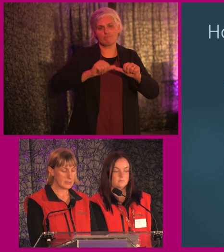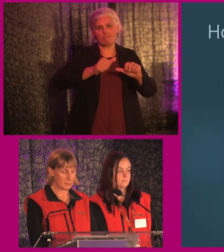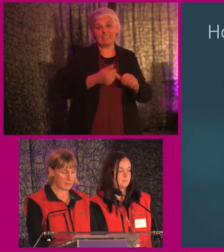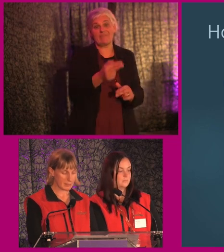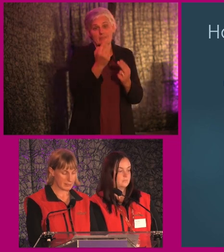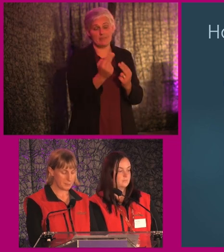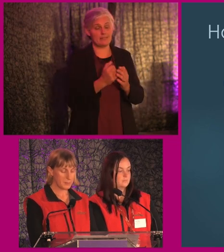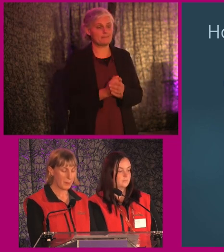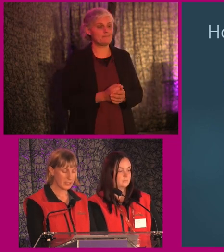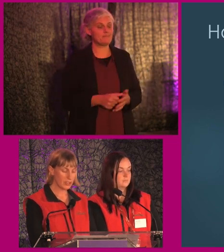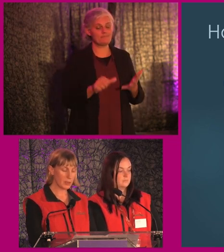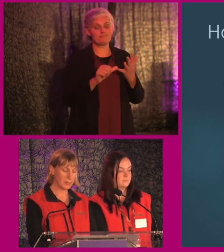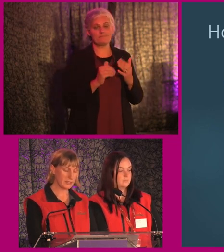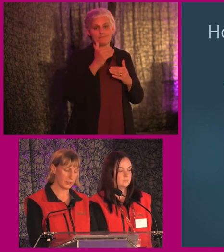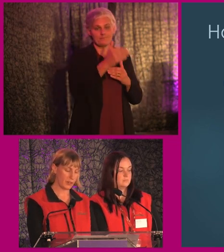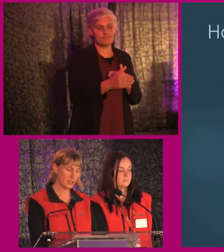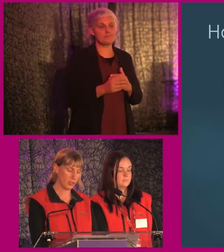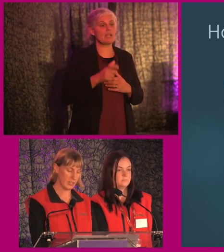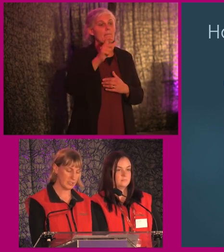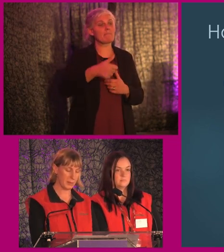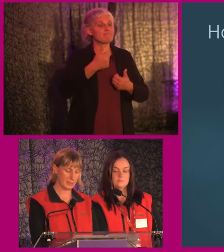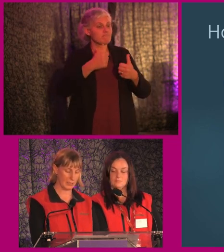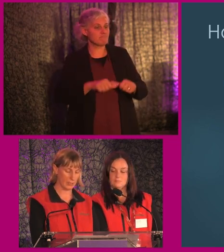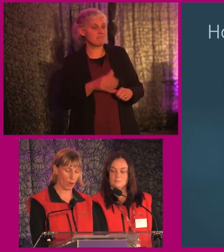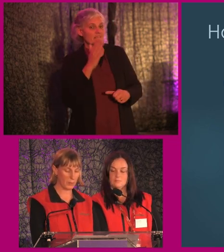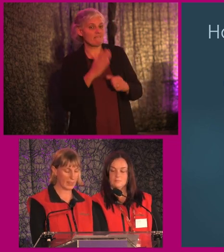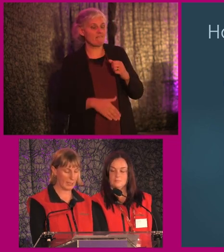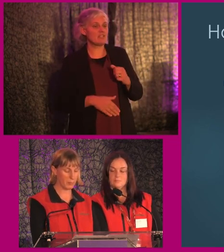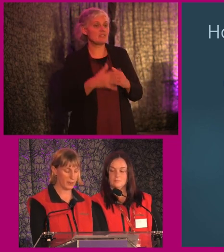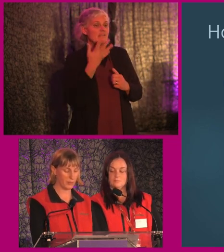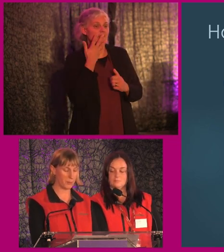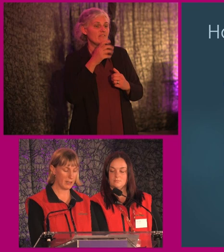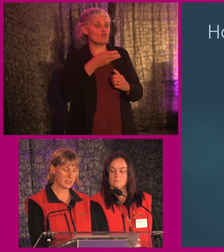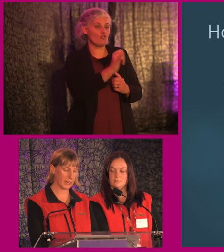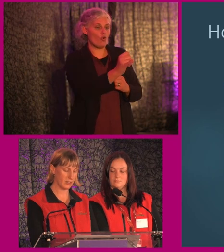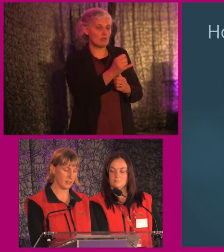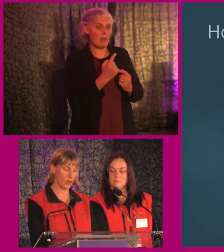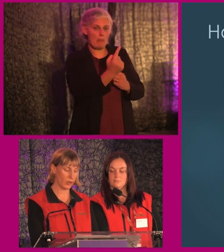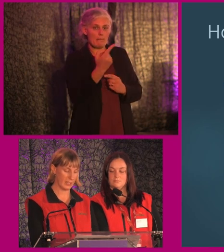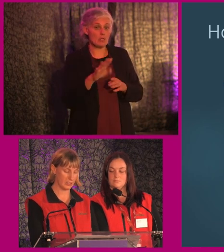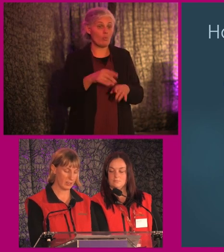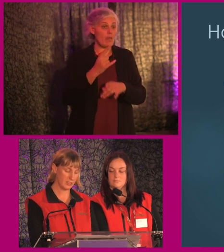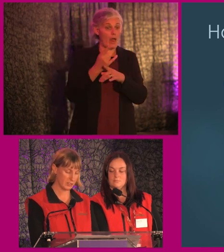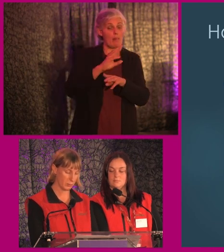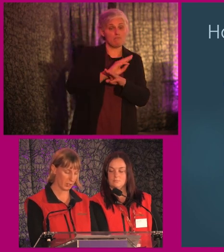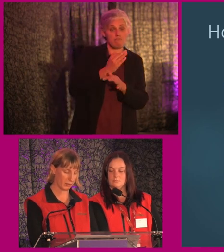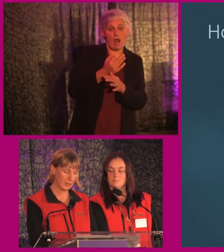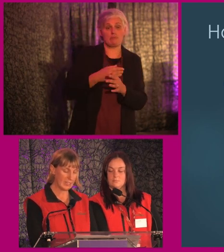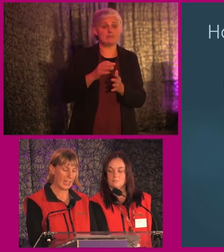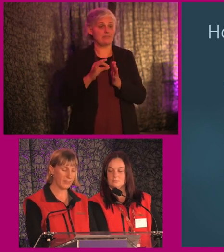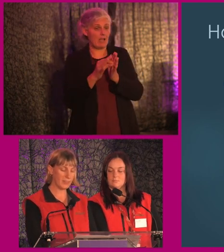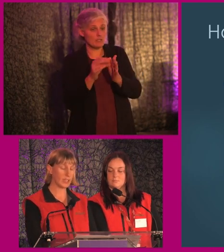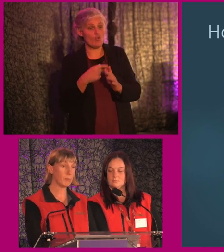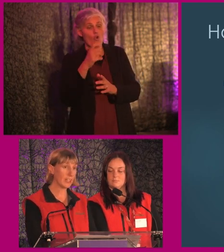Step 6. The passenger completes their first journey independently or with the help of their parent, guardian or the agency worker